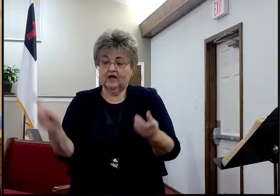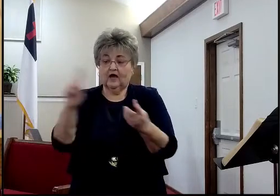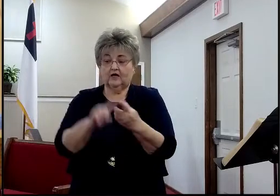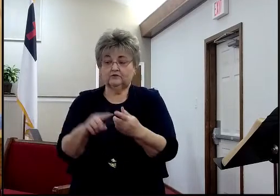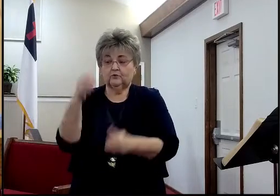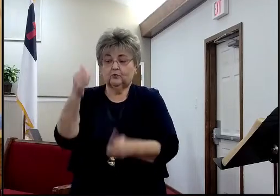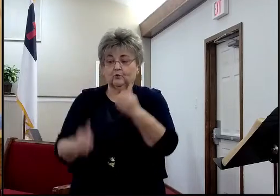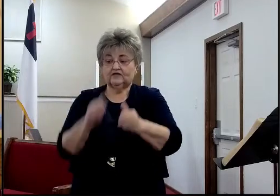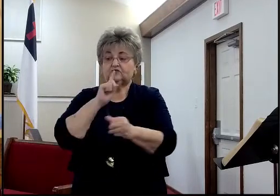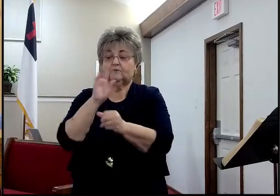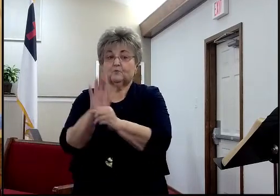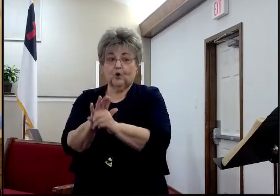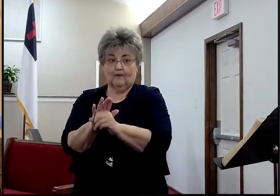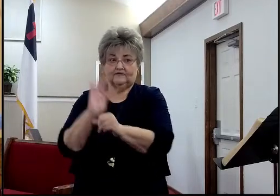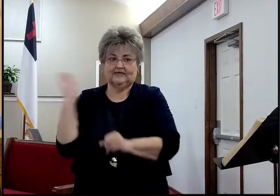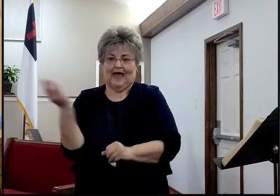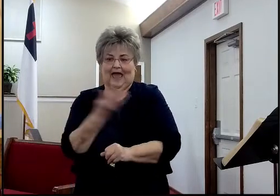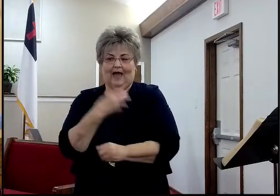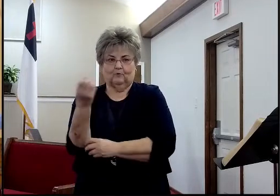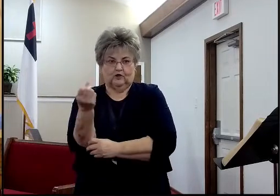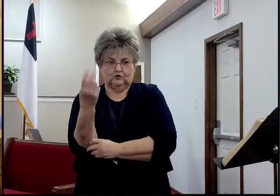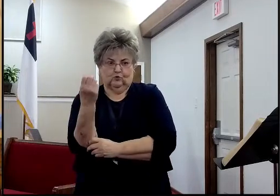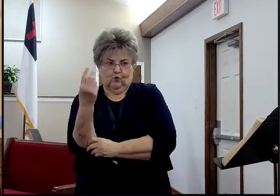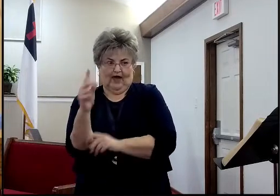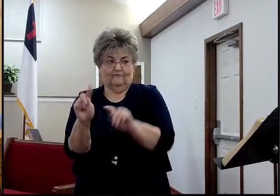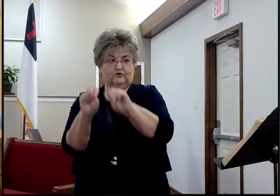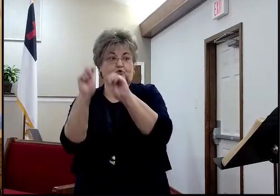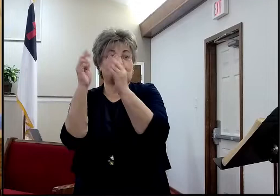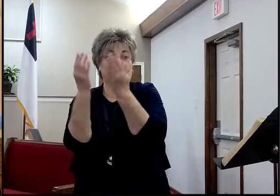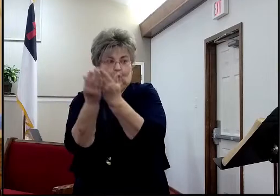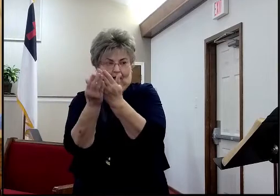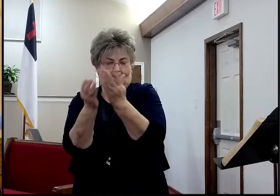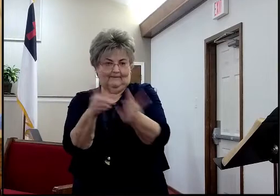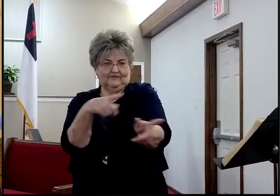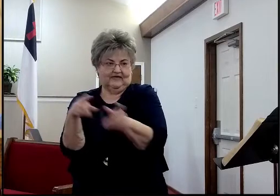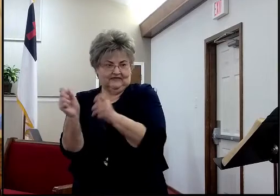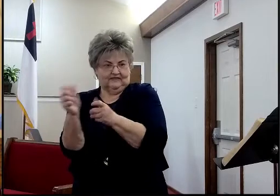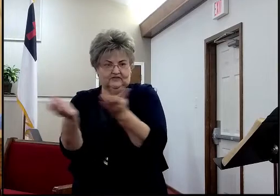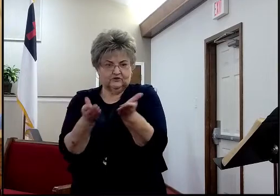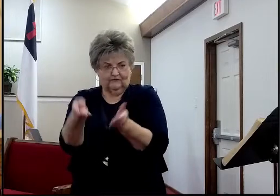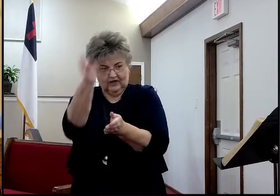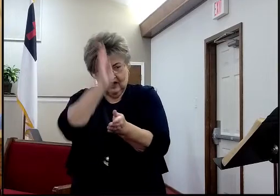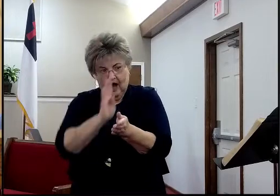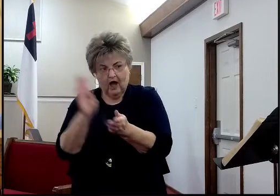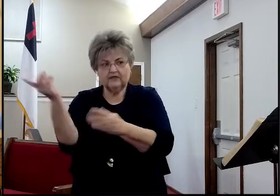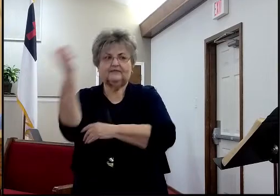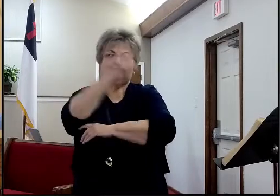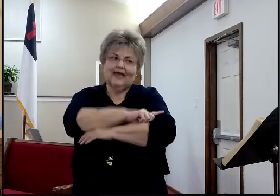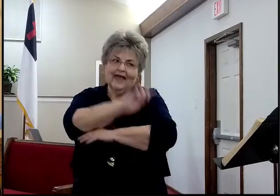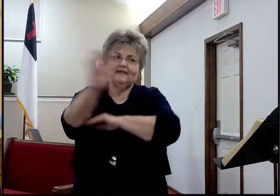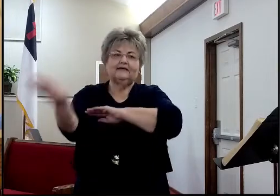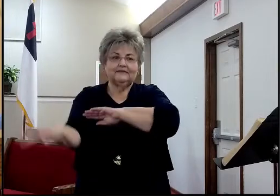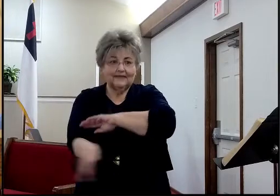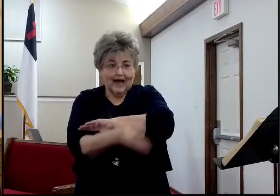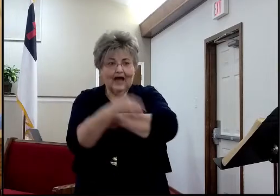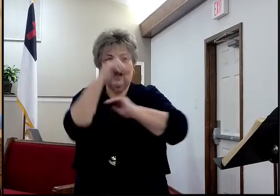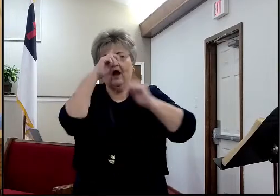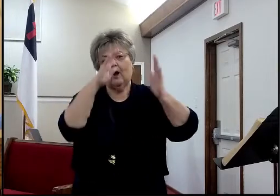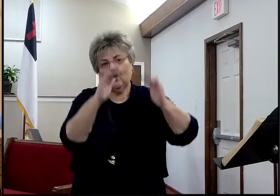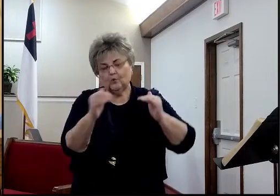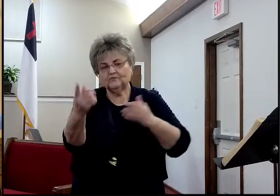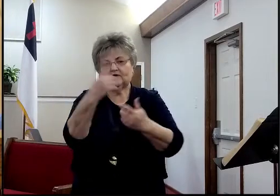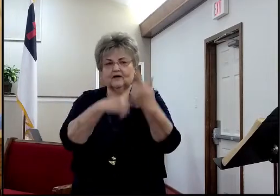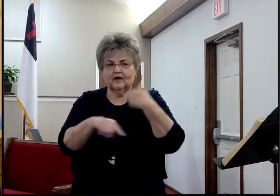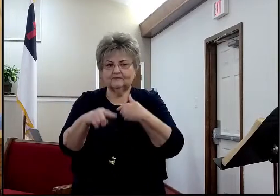promise, our 12 tribes, instantly serving God, day and night, hope to come, for which